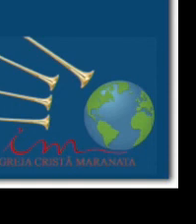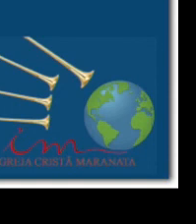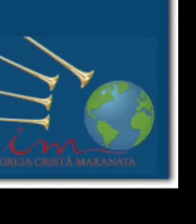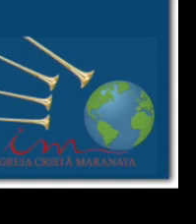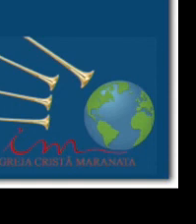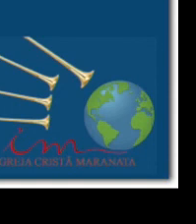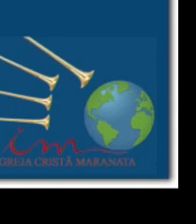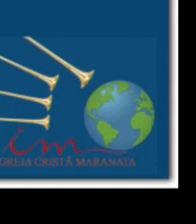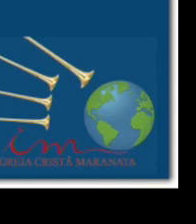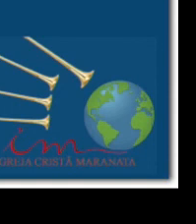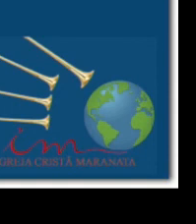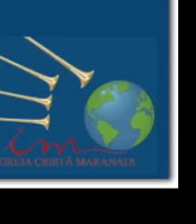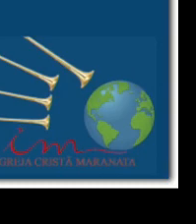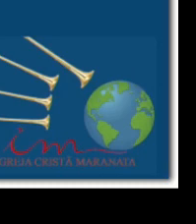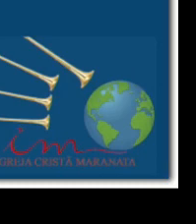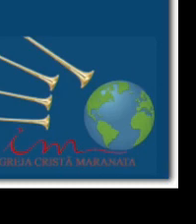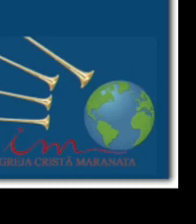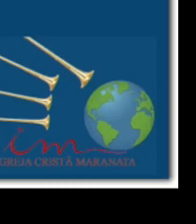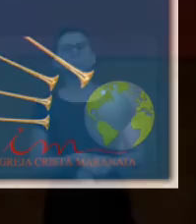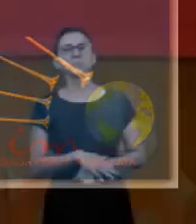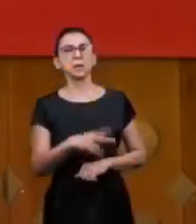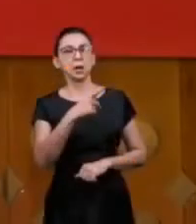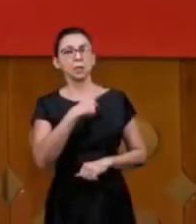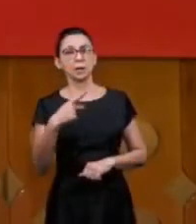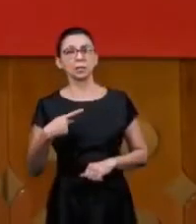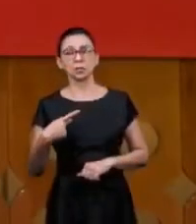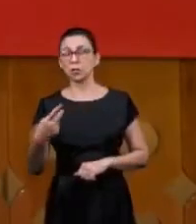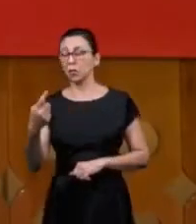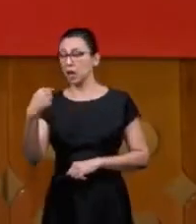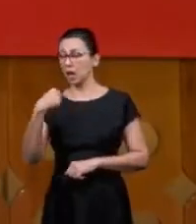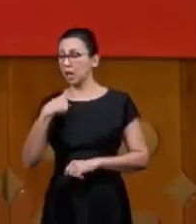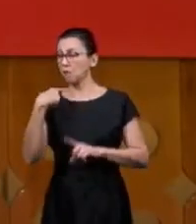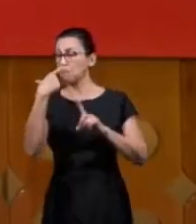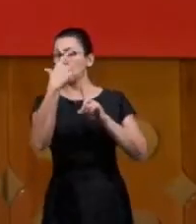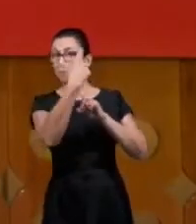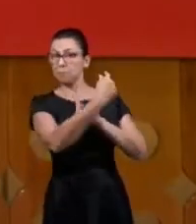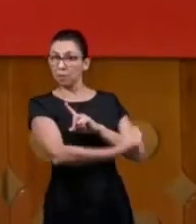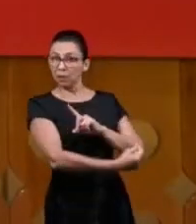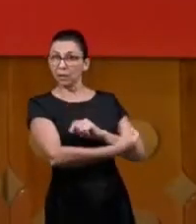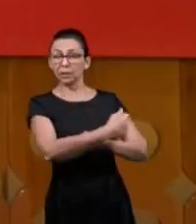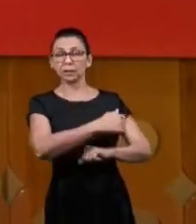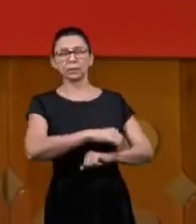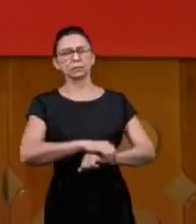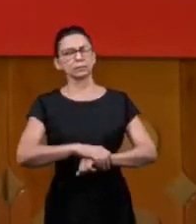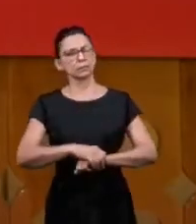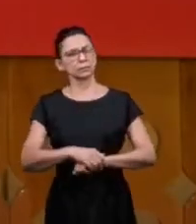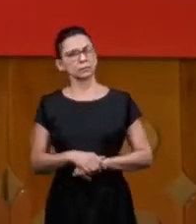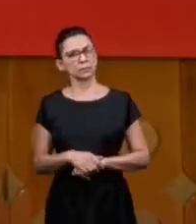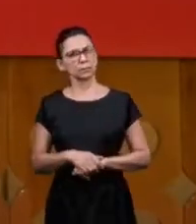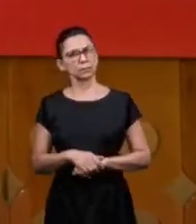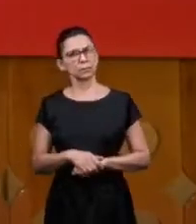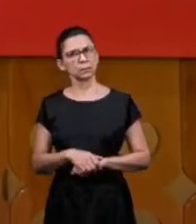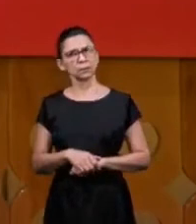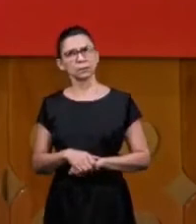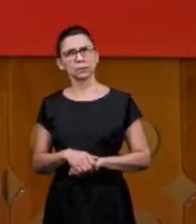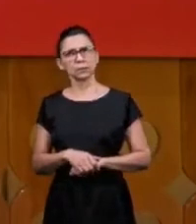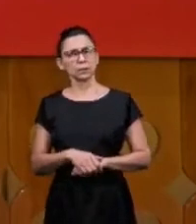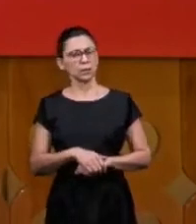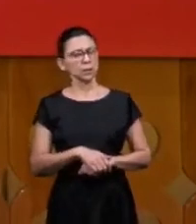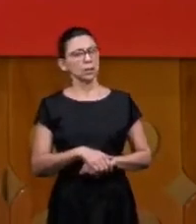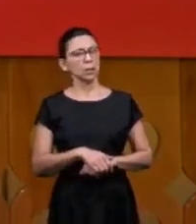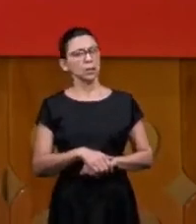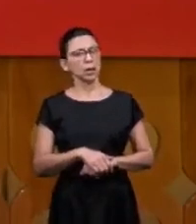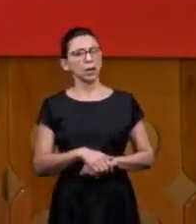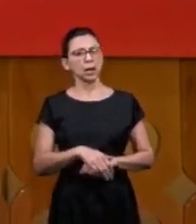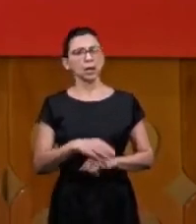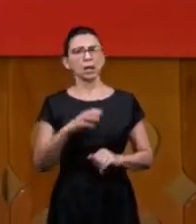I am leaving what is your position and the deacon said the Lord revealed